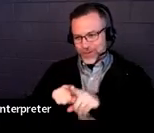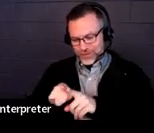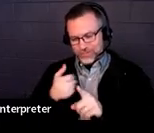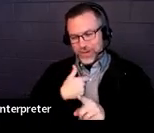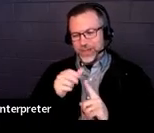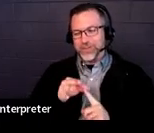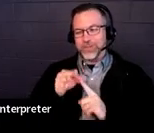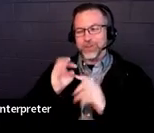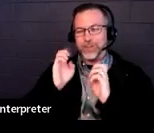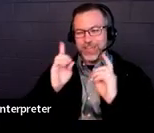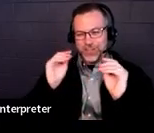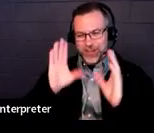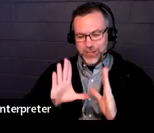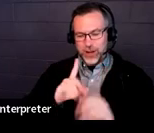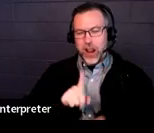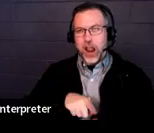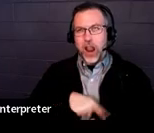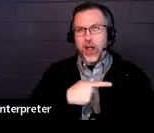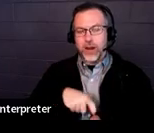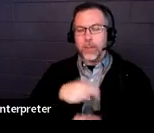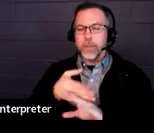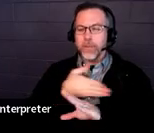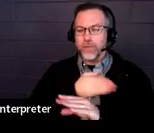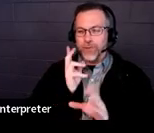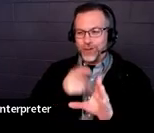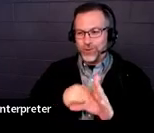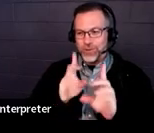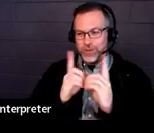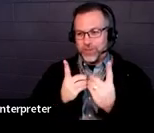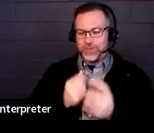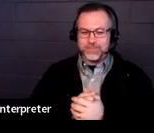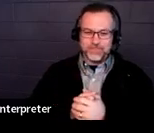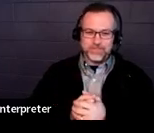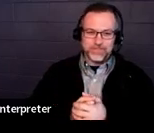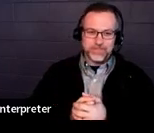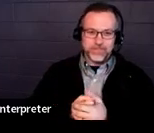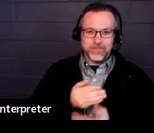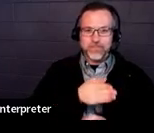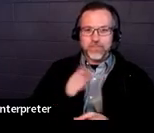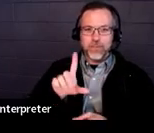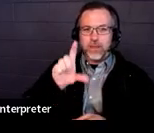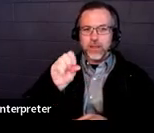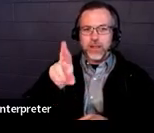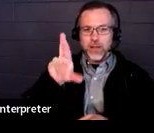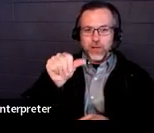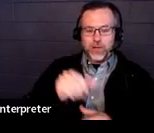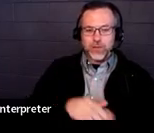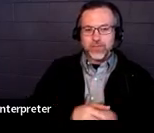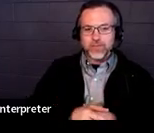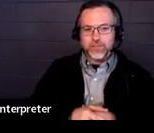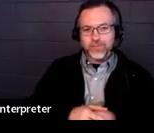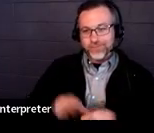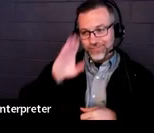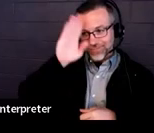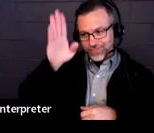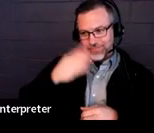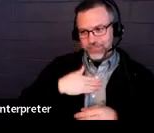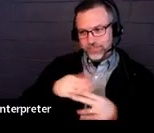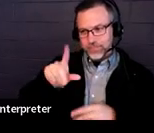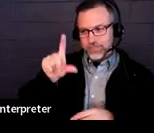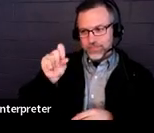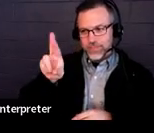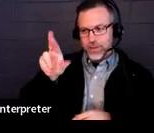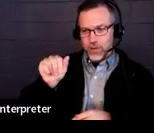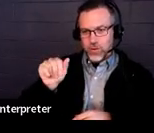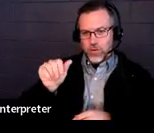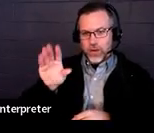teacher for a very long time before I joined the department. And Leora? Hi, everyone. I'm Leora